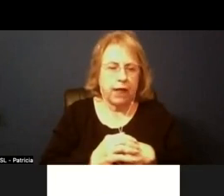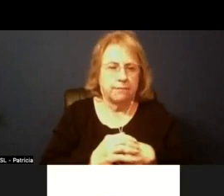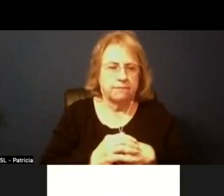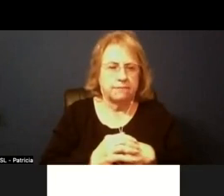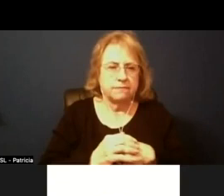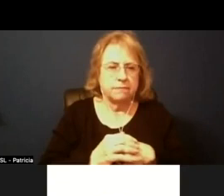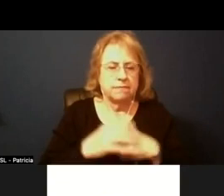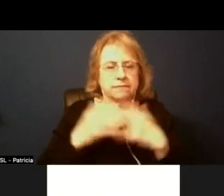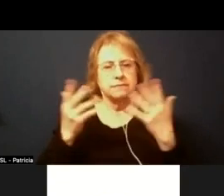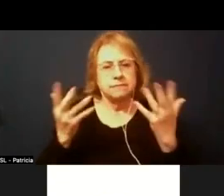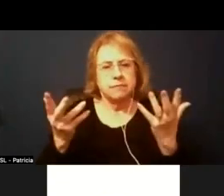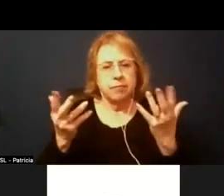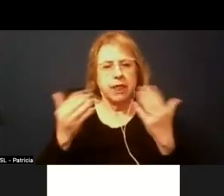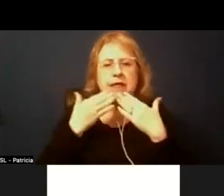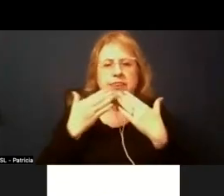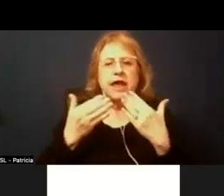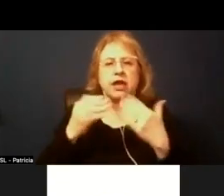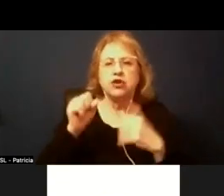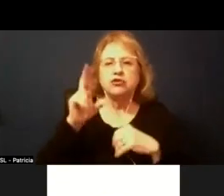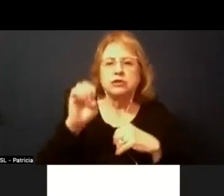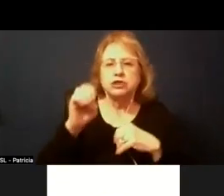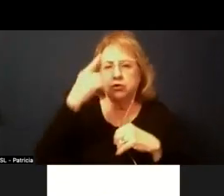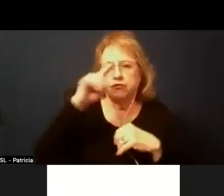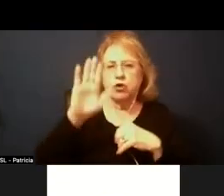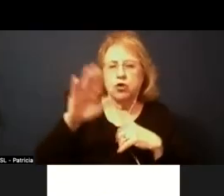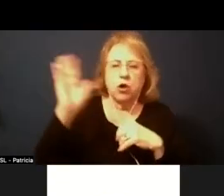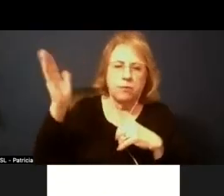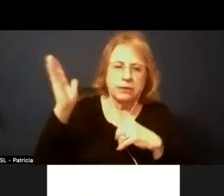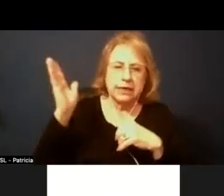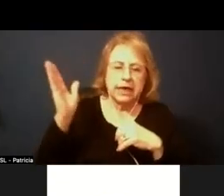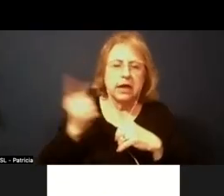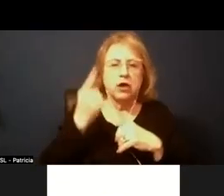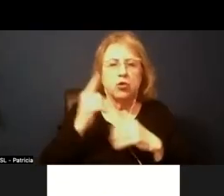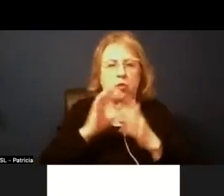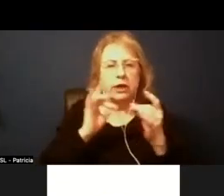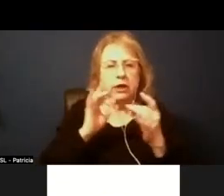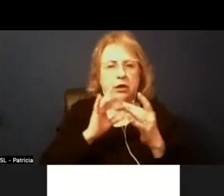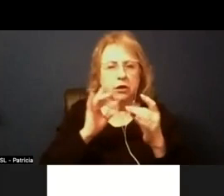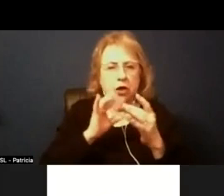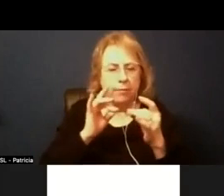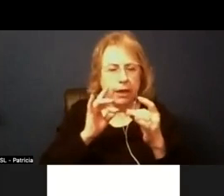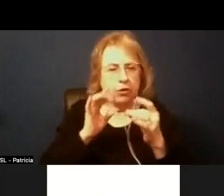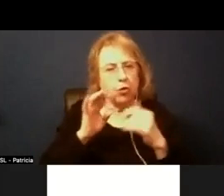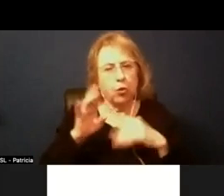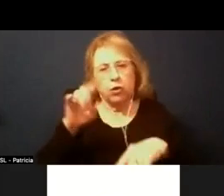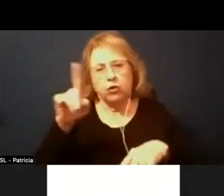uh thank you sue for your presentation um the one comment or question or maybe